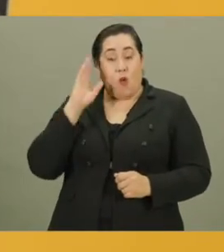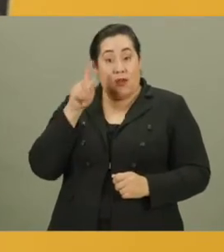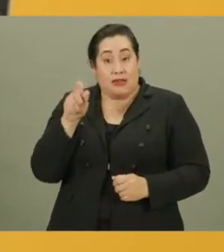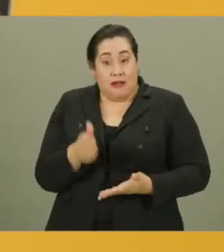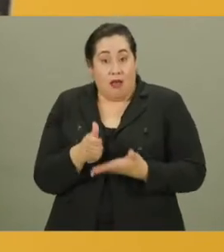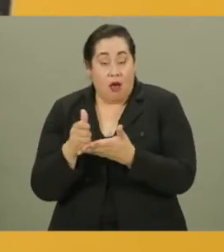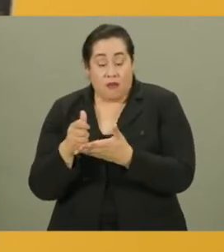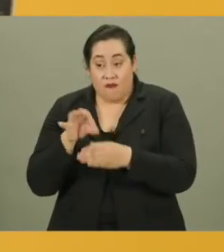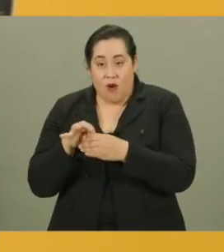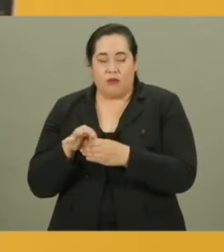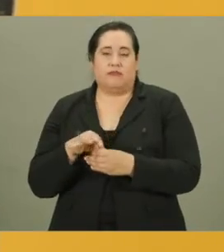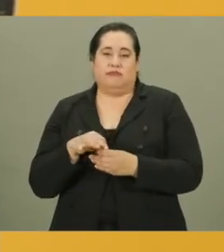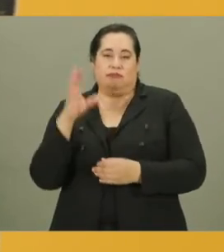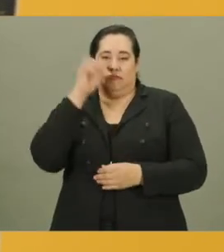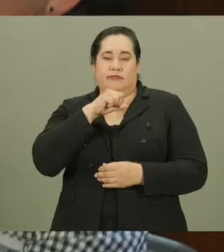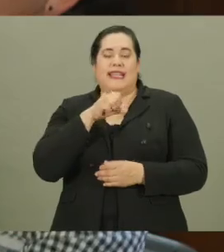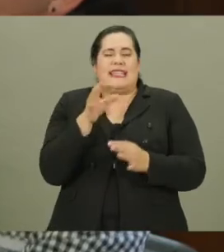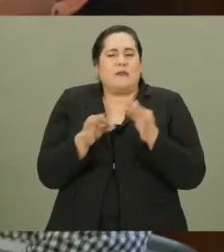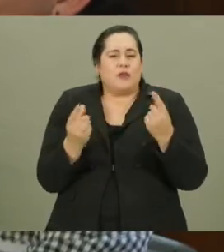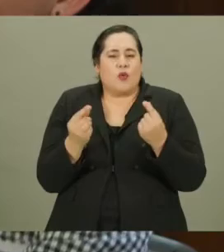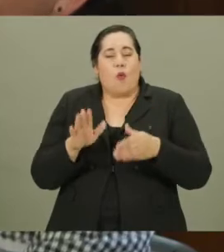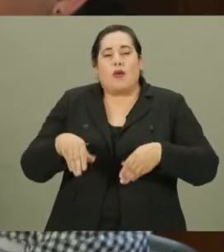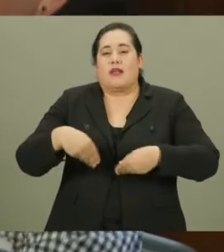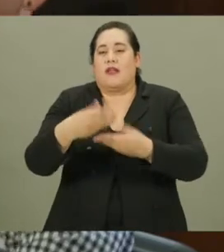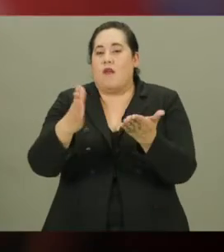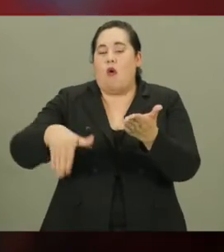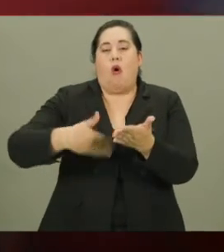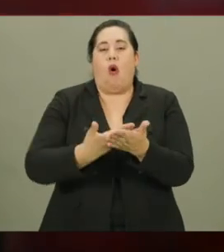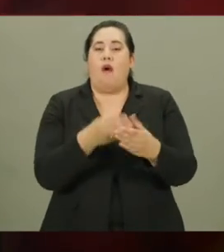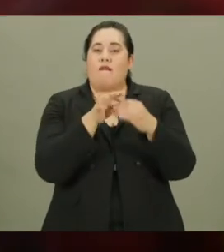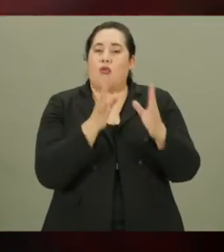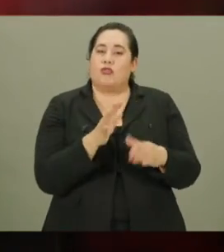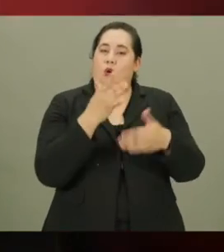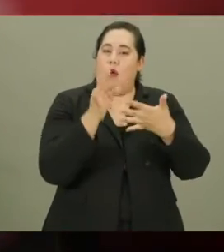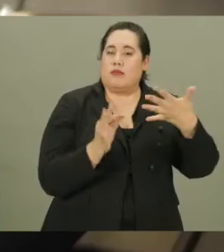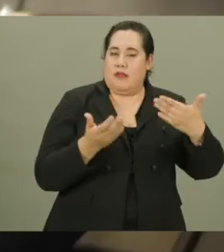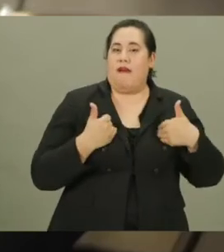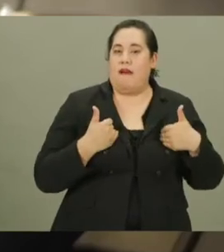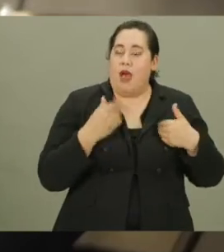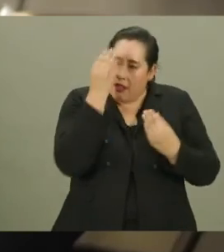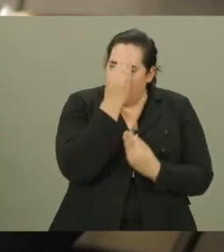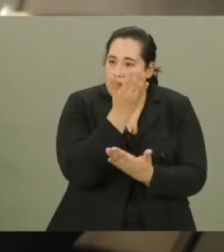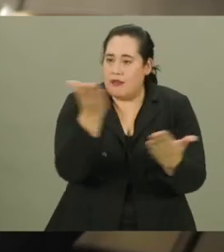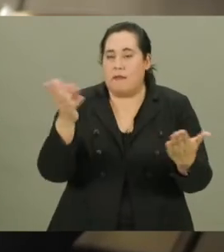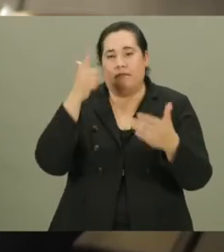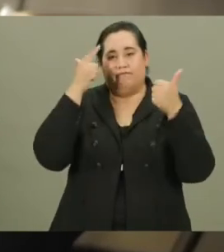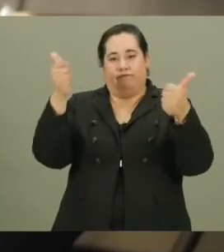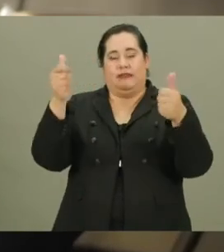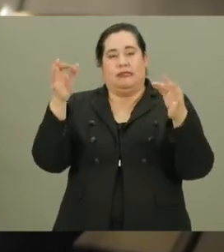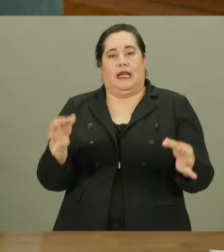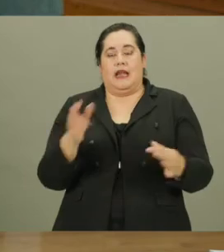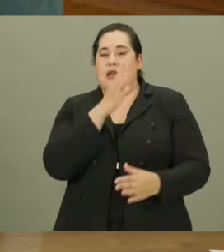a disability will need assistance to vote. Simply give all voters the available voting options they have and let them